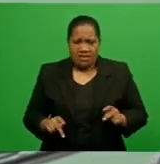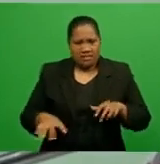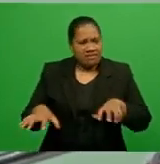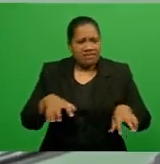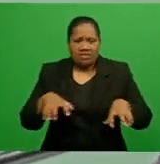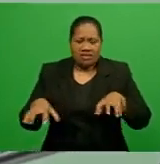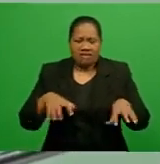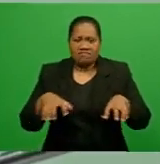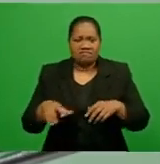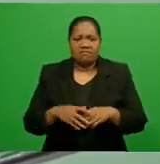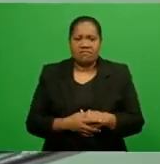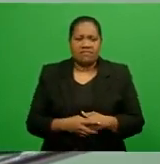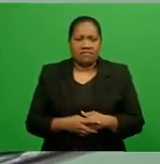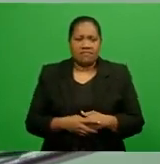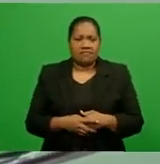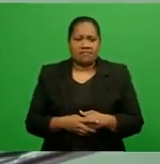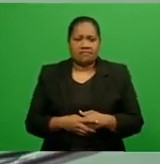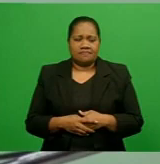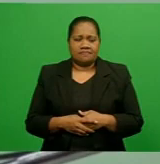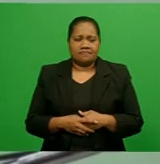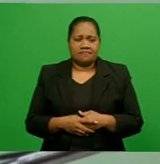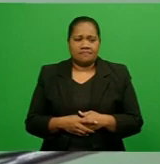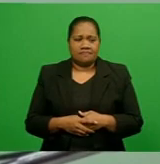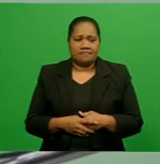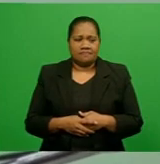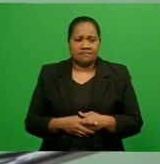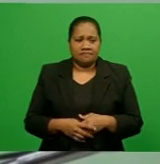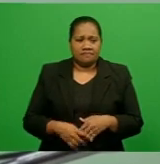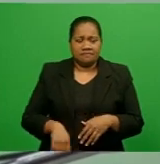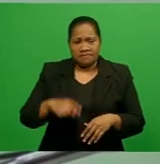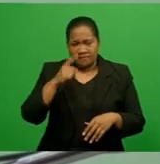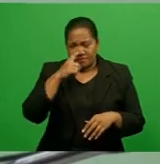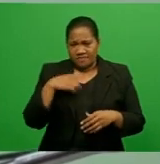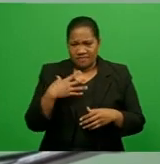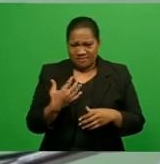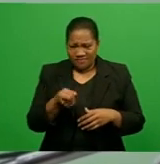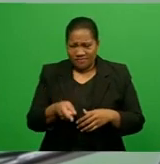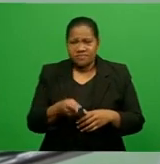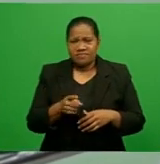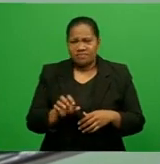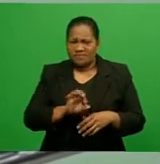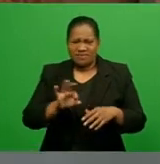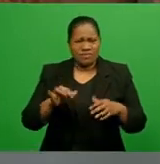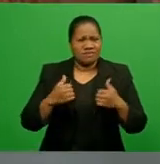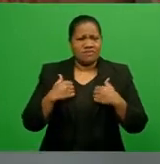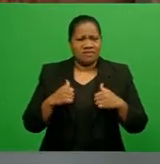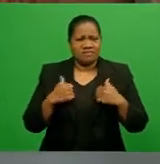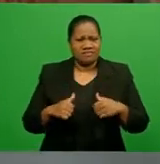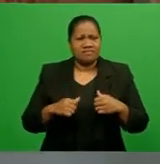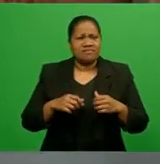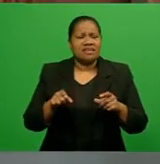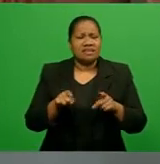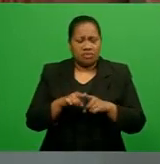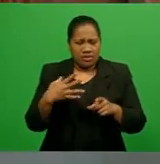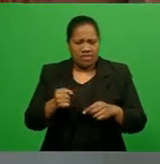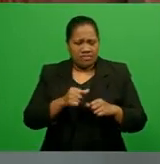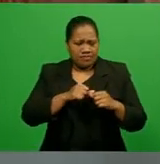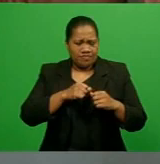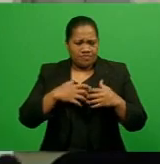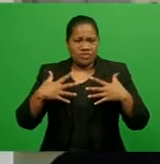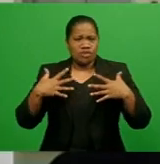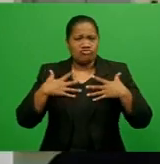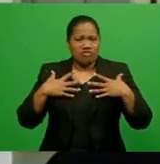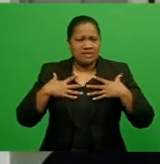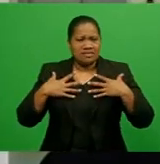We still see patients with the classical presentation. In practice, it's chest pain, the